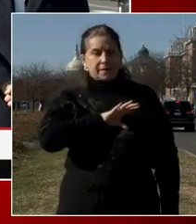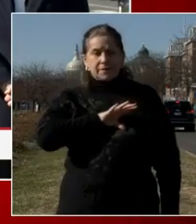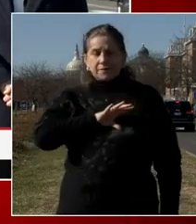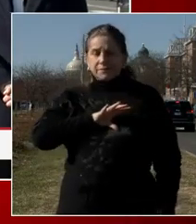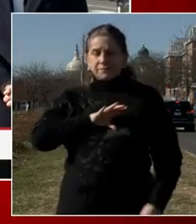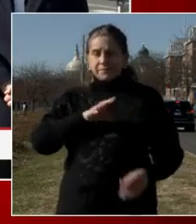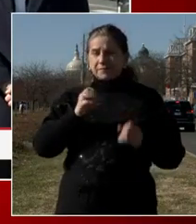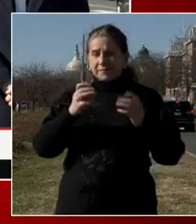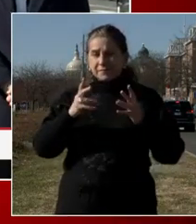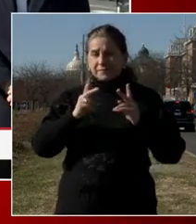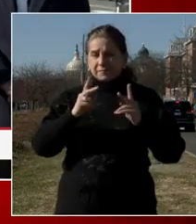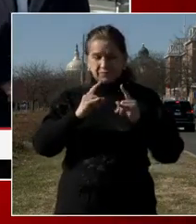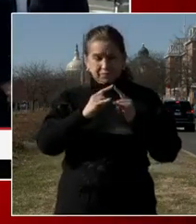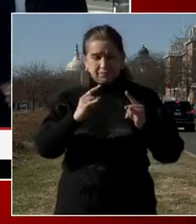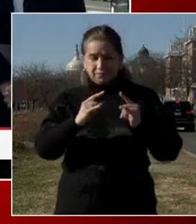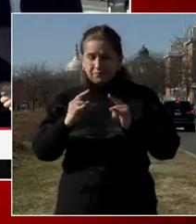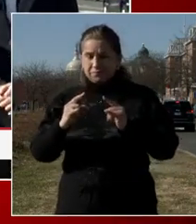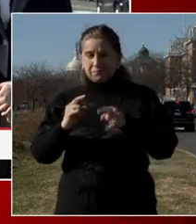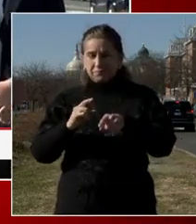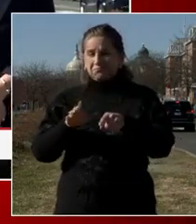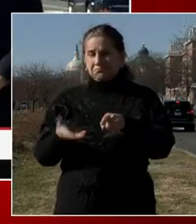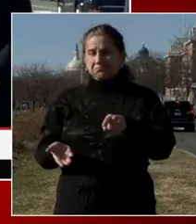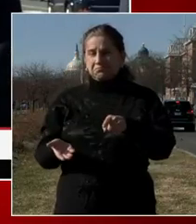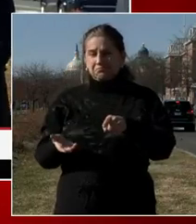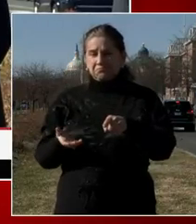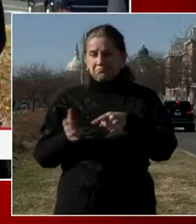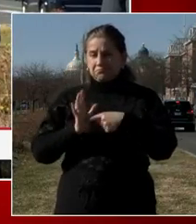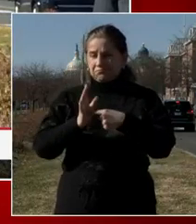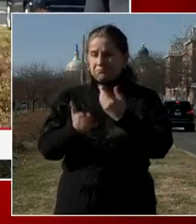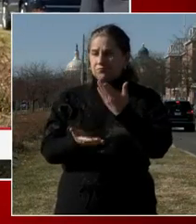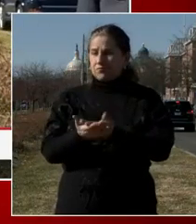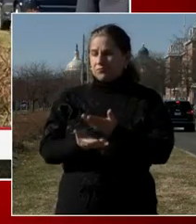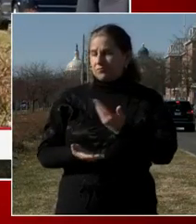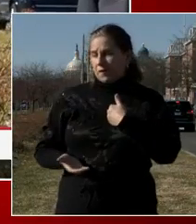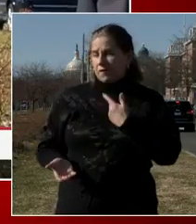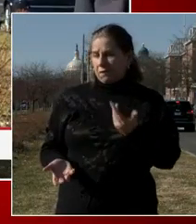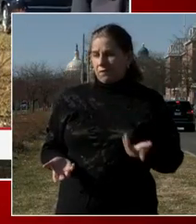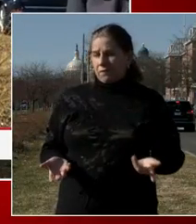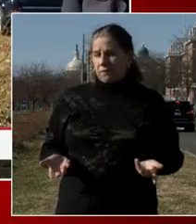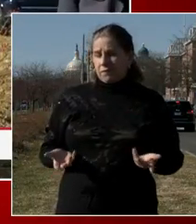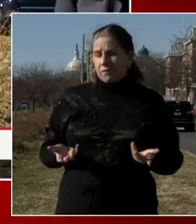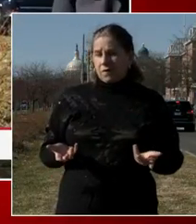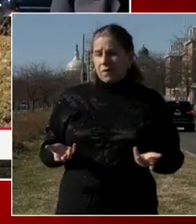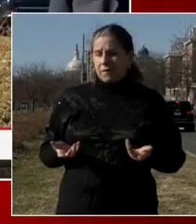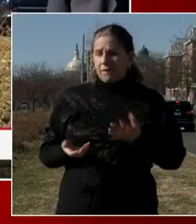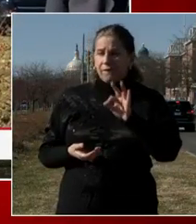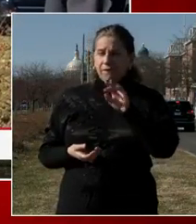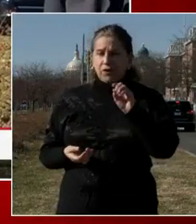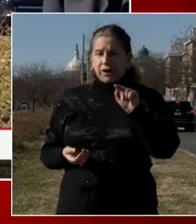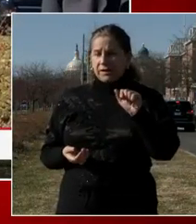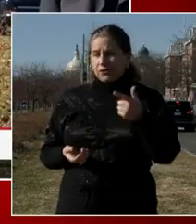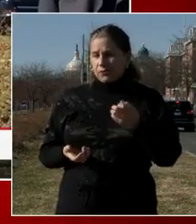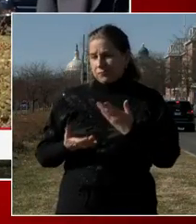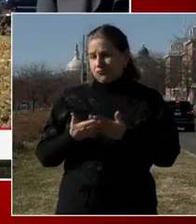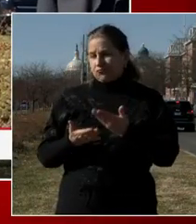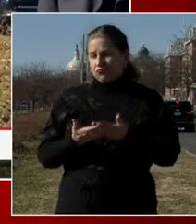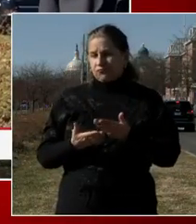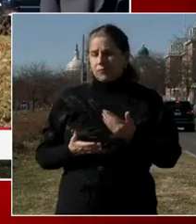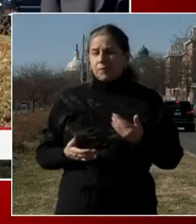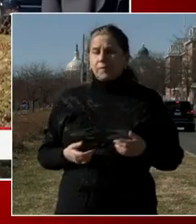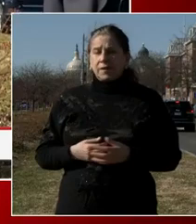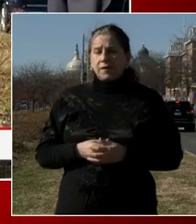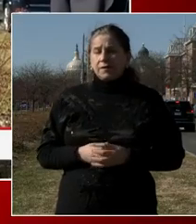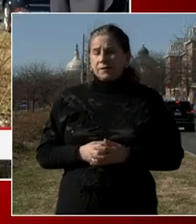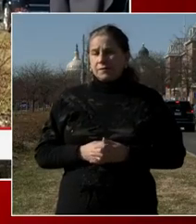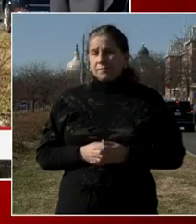Elizabeth? I'm just wondering if any of the people arrested or charged in the capital